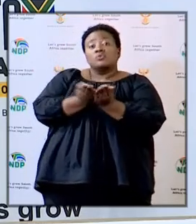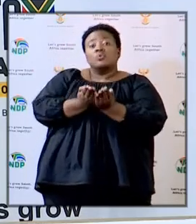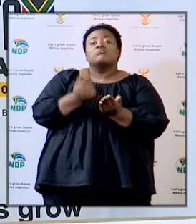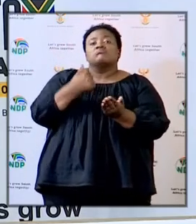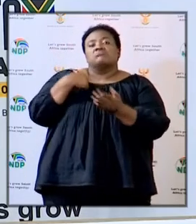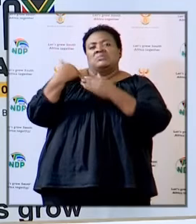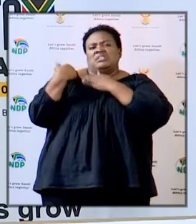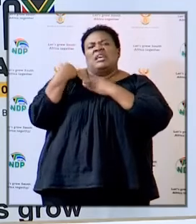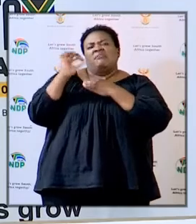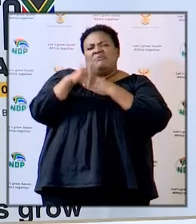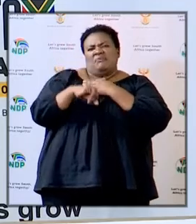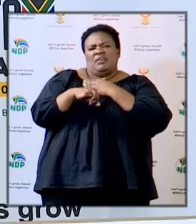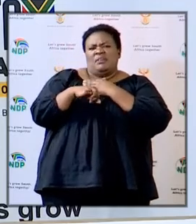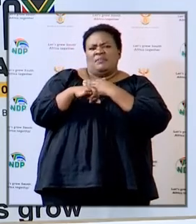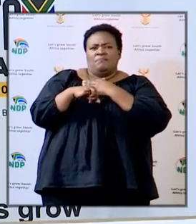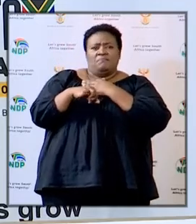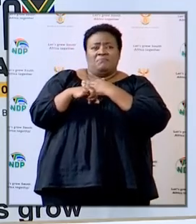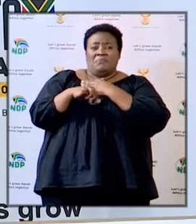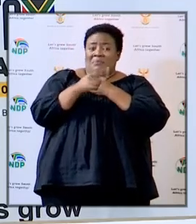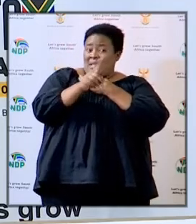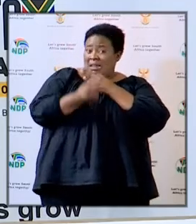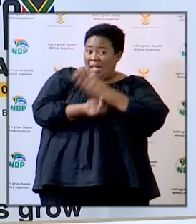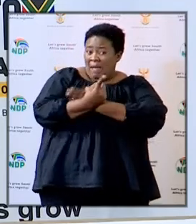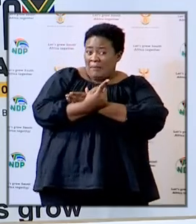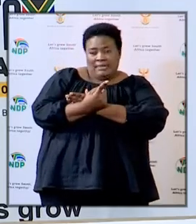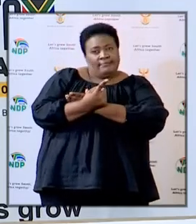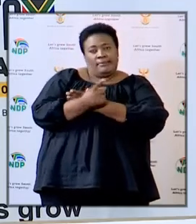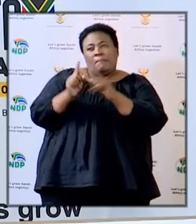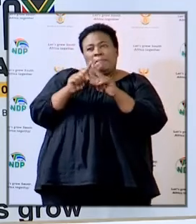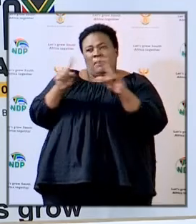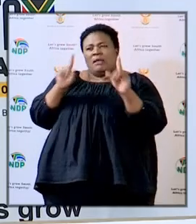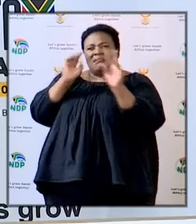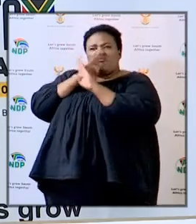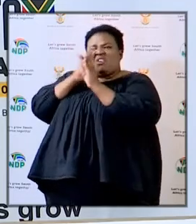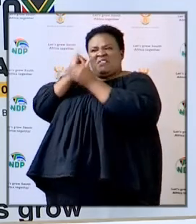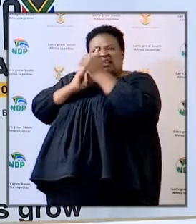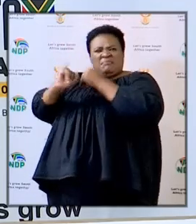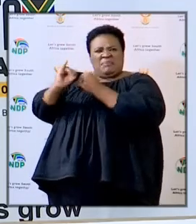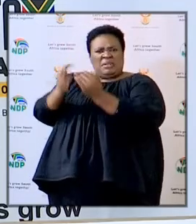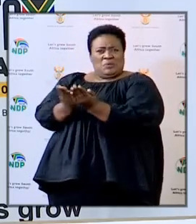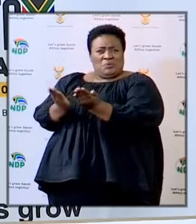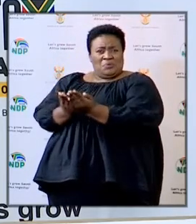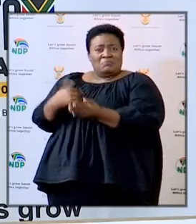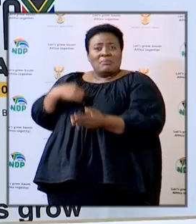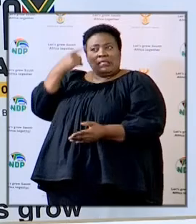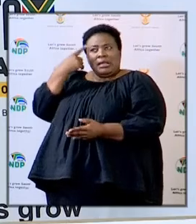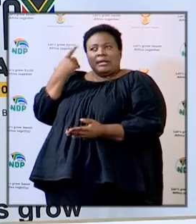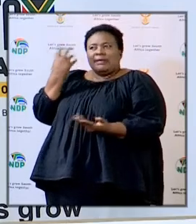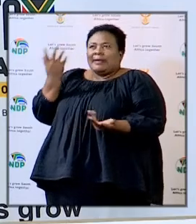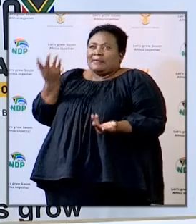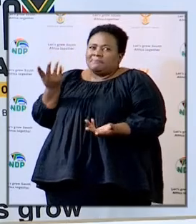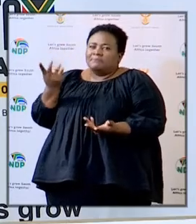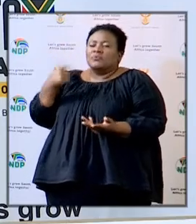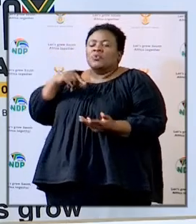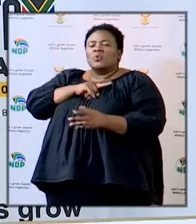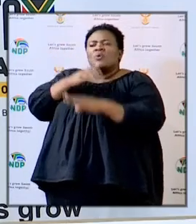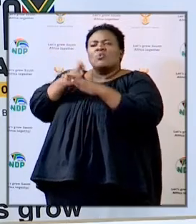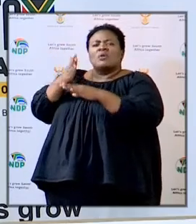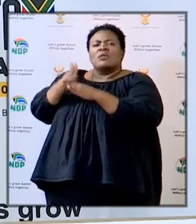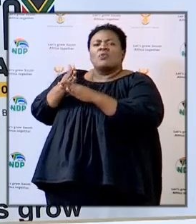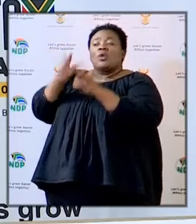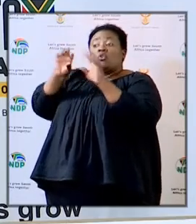that will not happen in independent schools I think we are working with